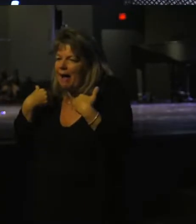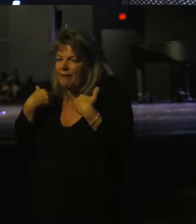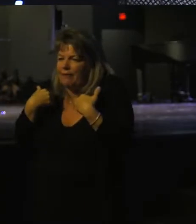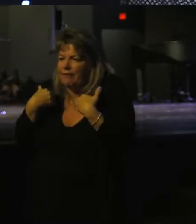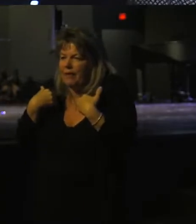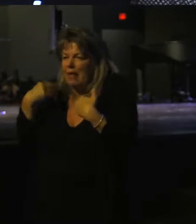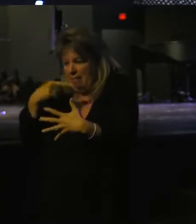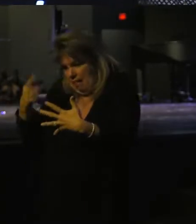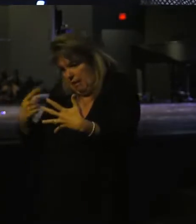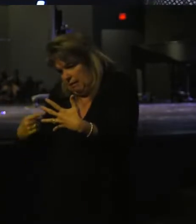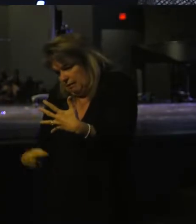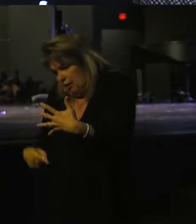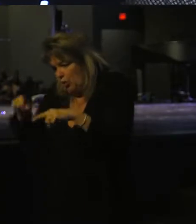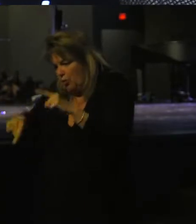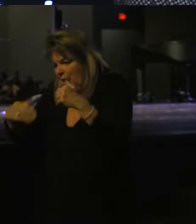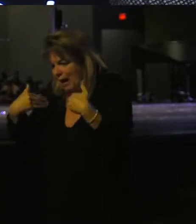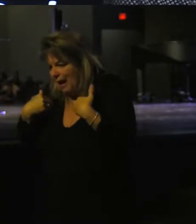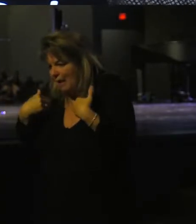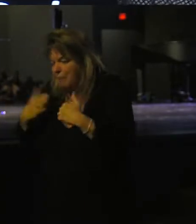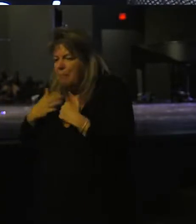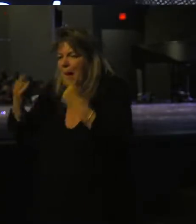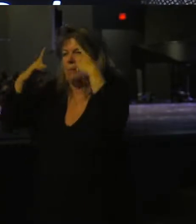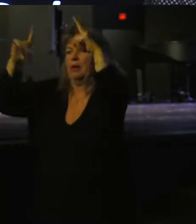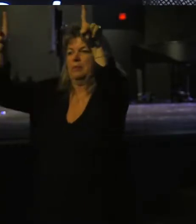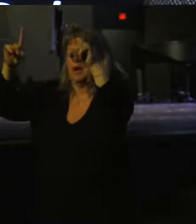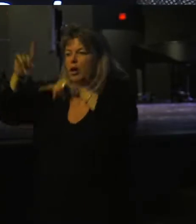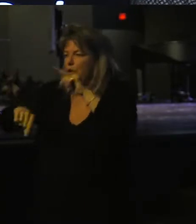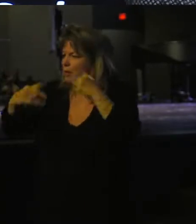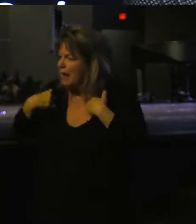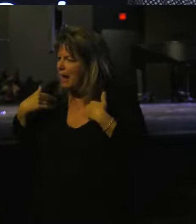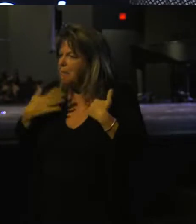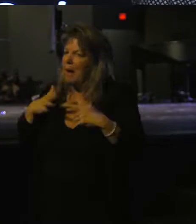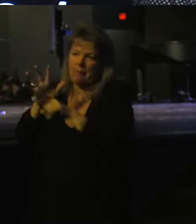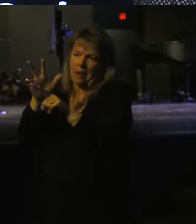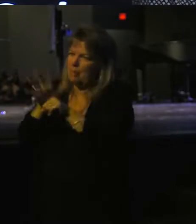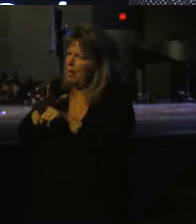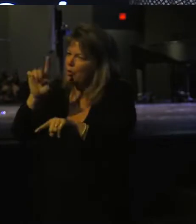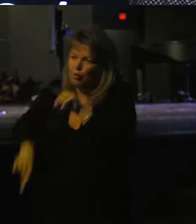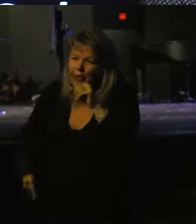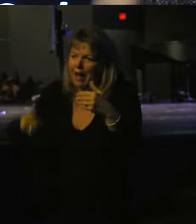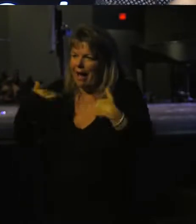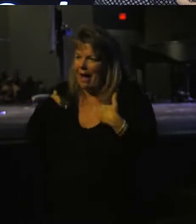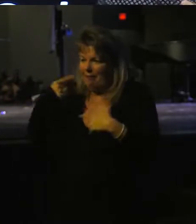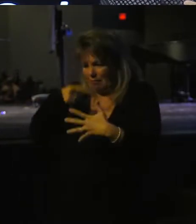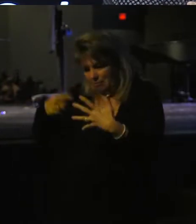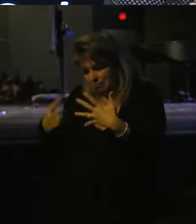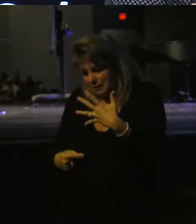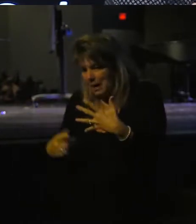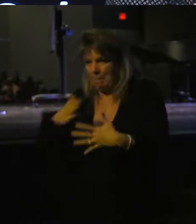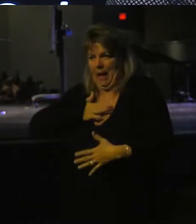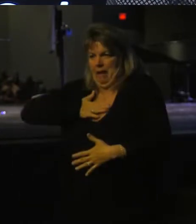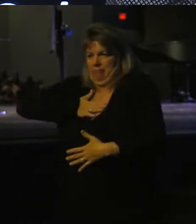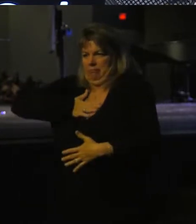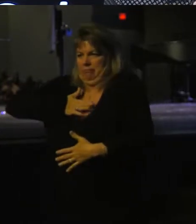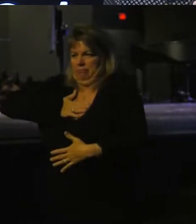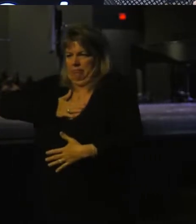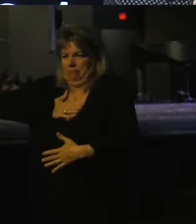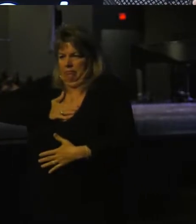these things. You can't have my prosperity. You cannot have my popularity. You cannot have these things. These are mine.